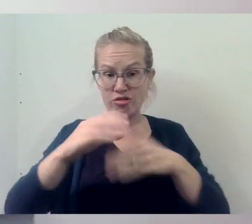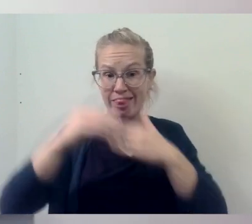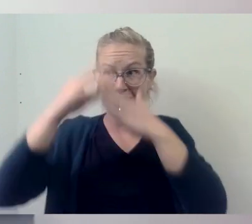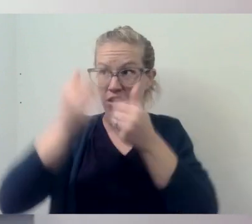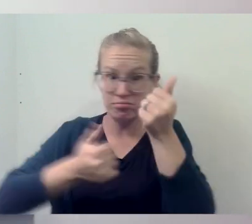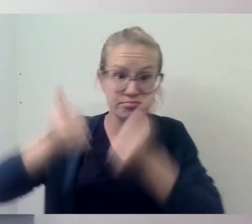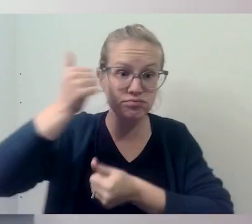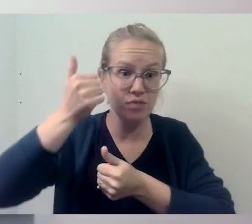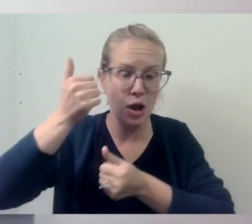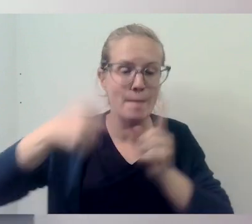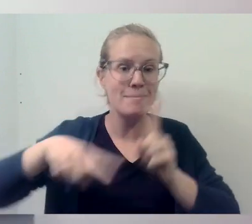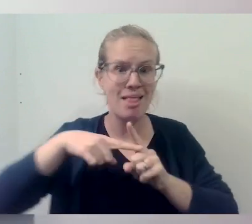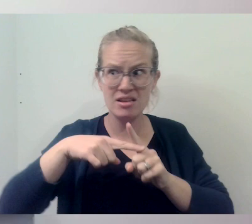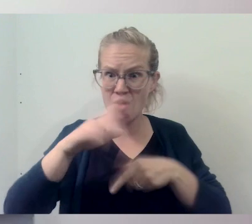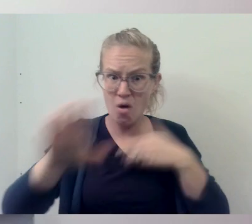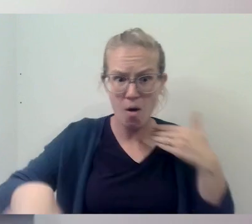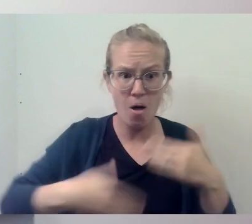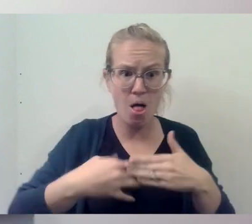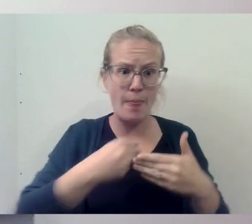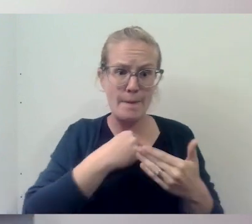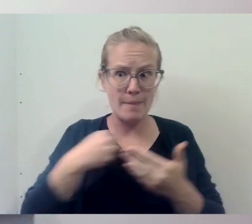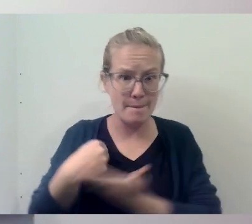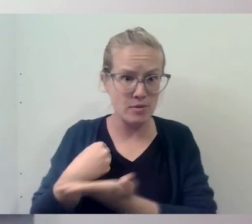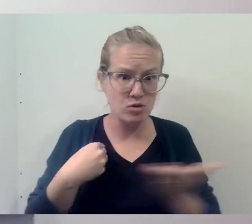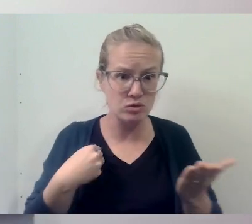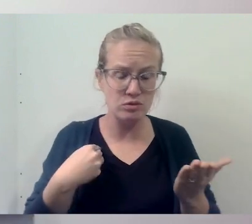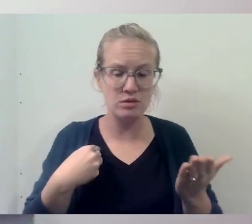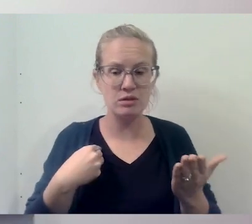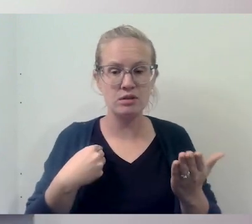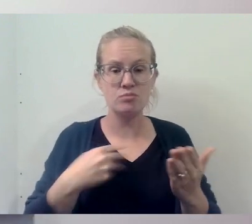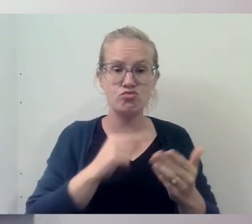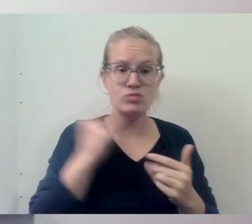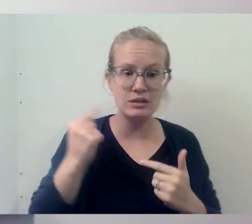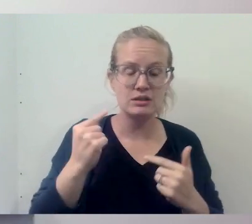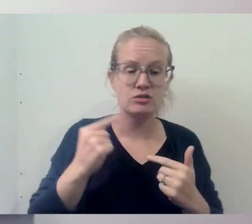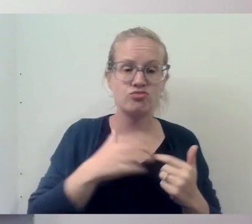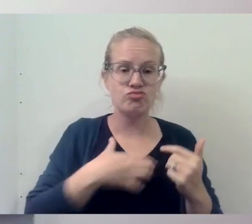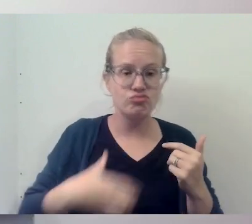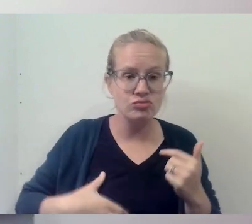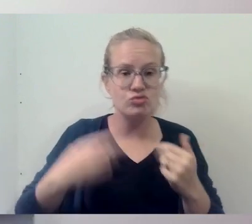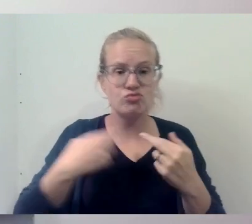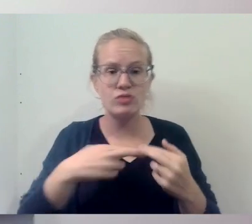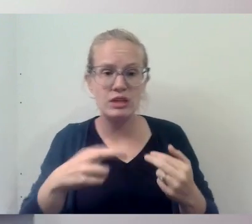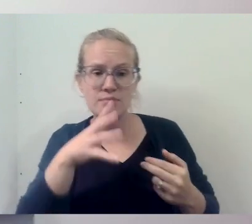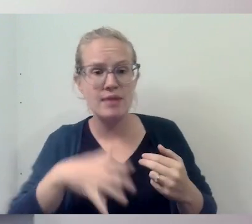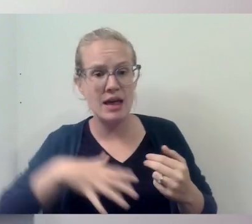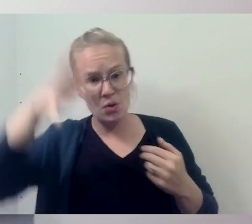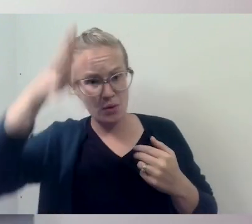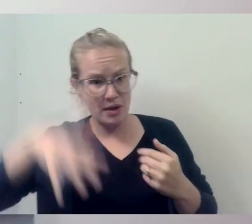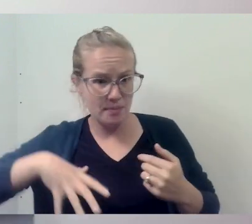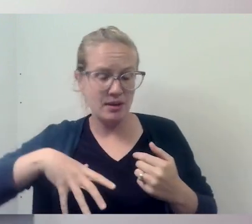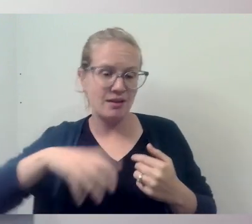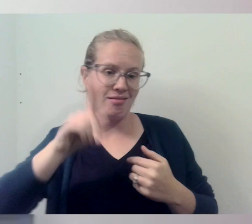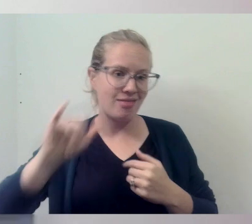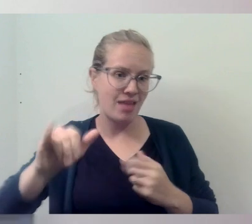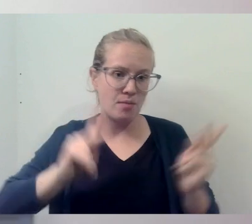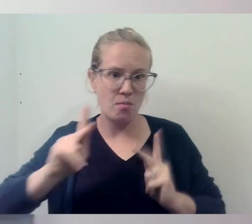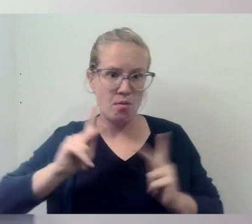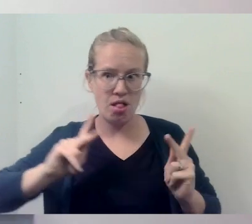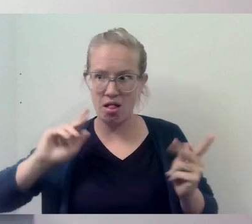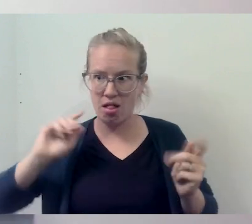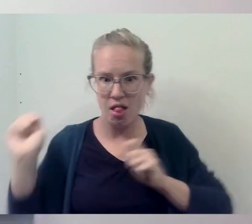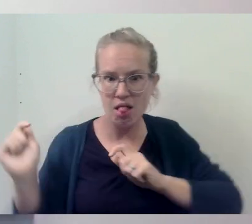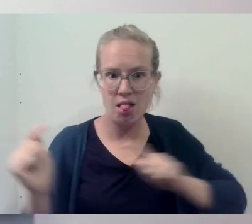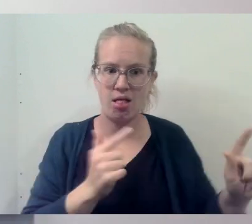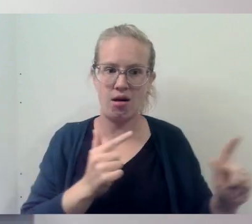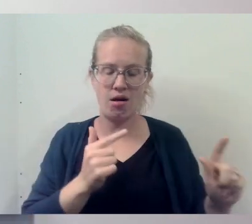as well as every member, both clergy, religious men and women, and the laity, that